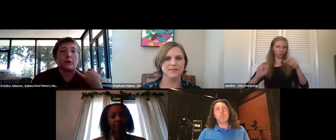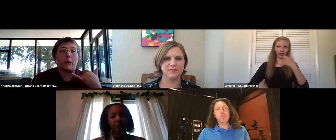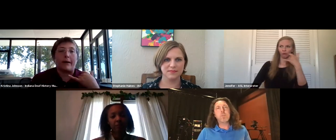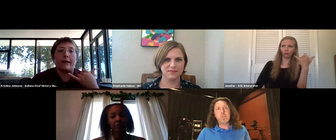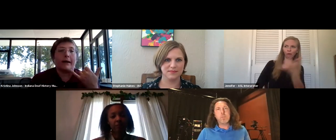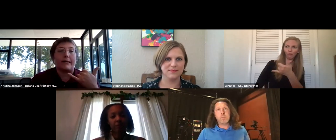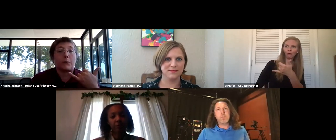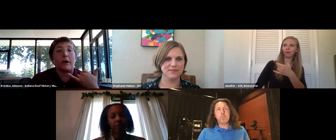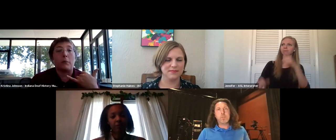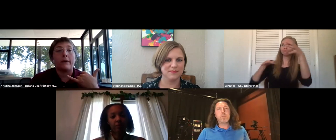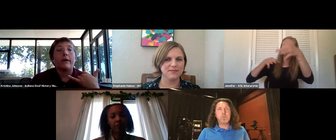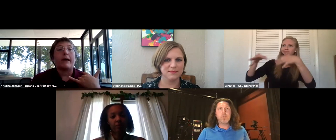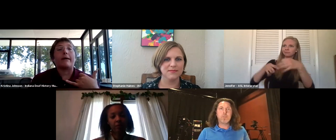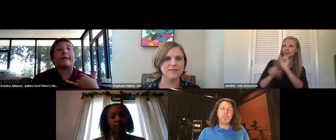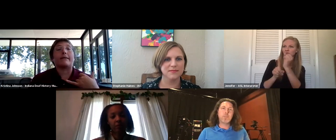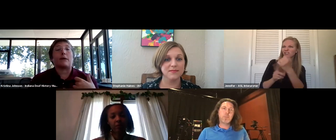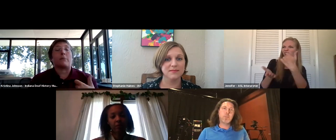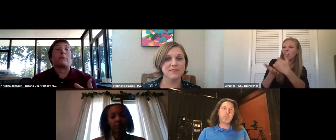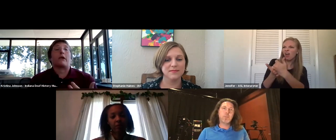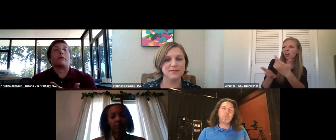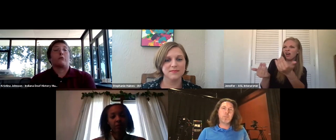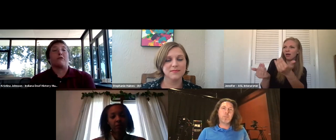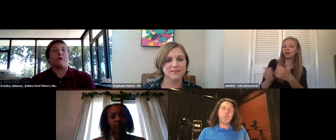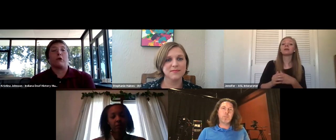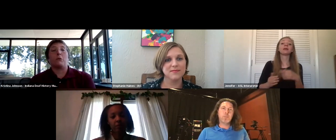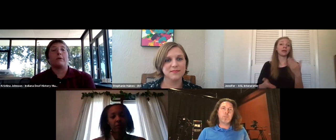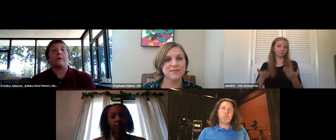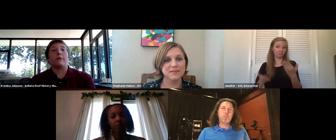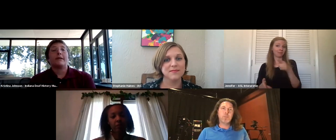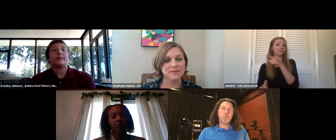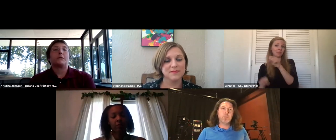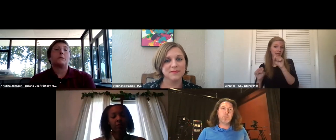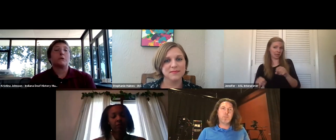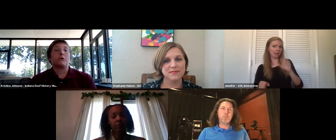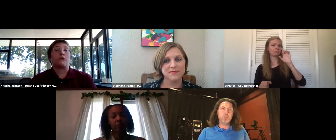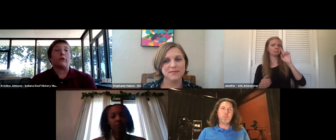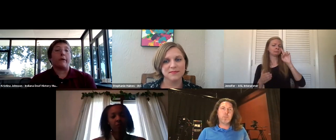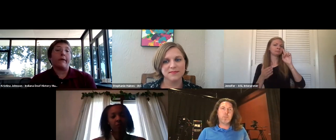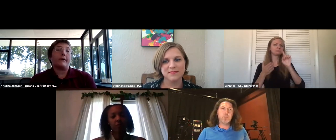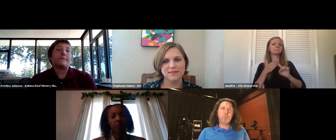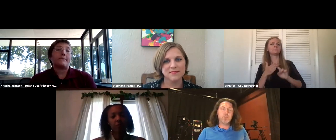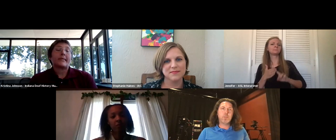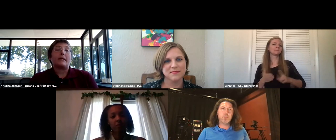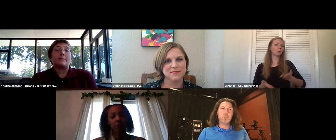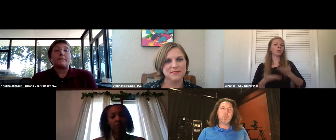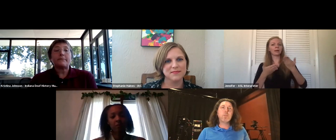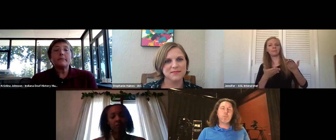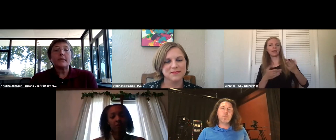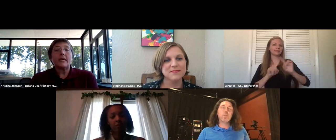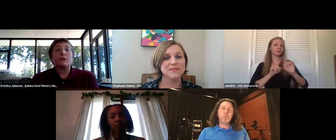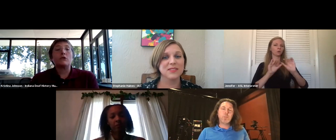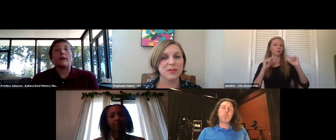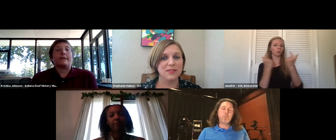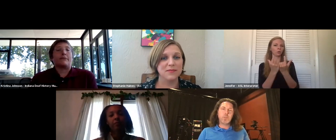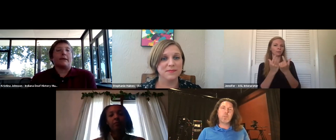and say, all right, here's what's going on. I need some help. And they may be able to refer you to groups in your area. Um,